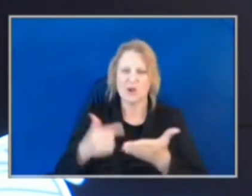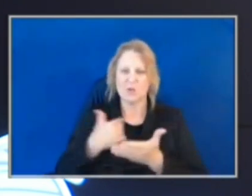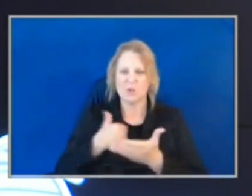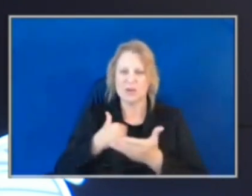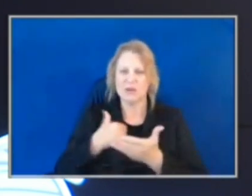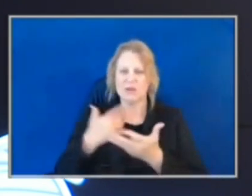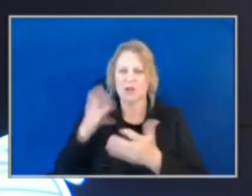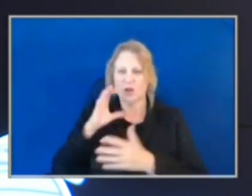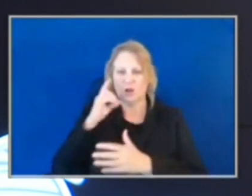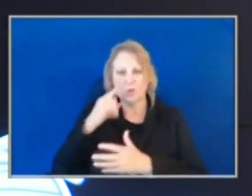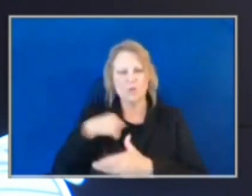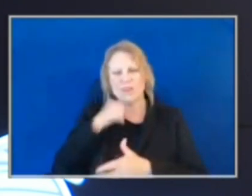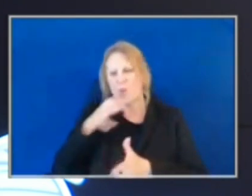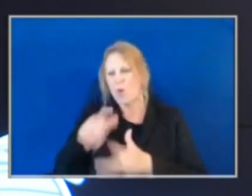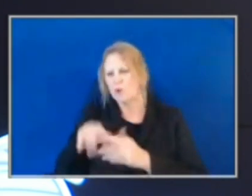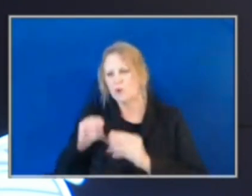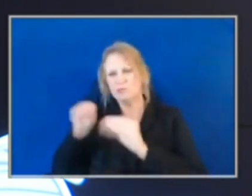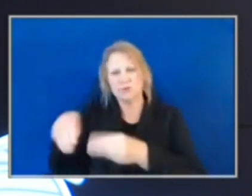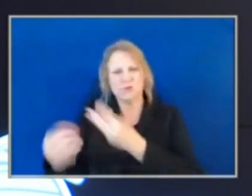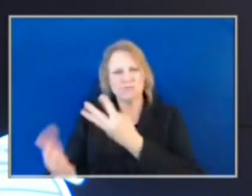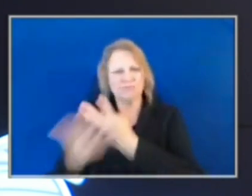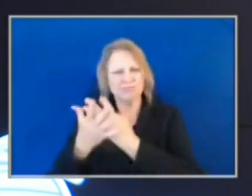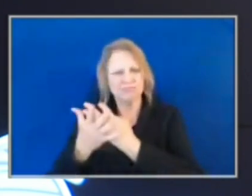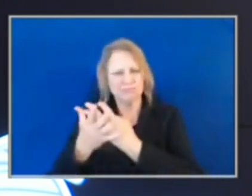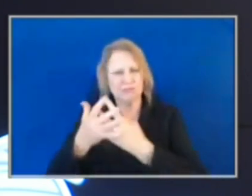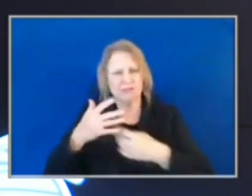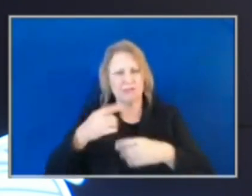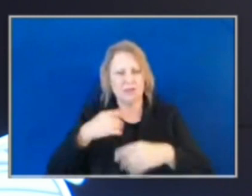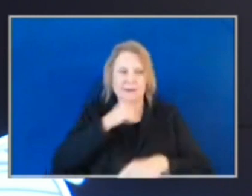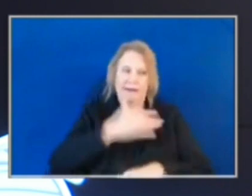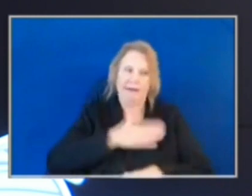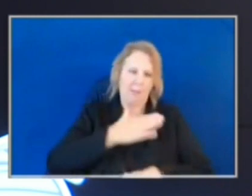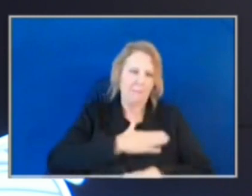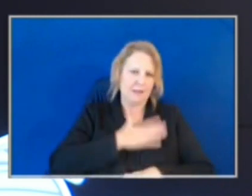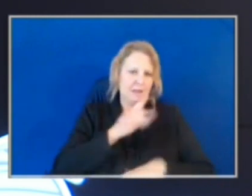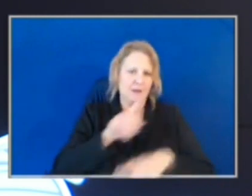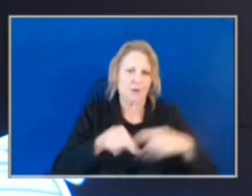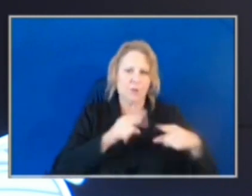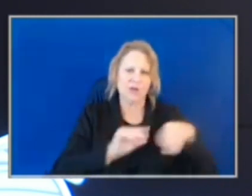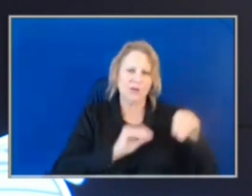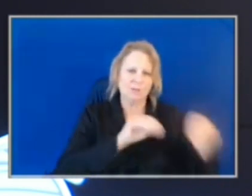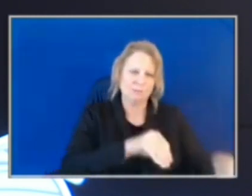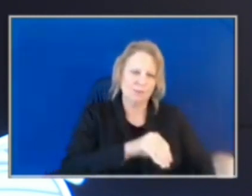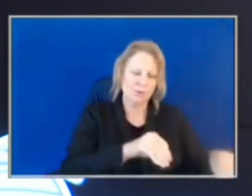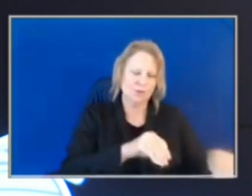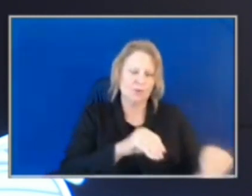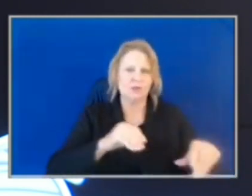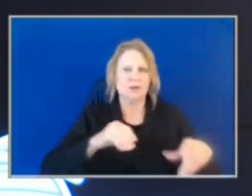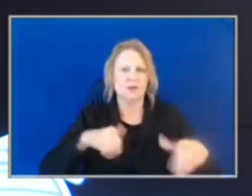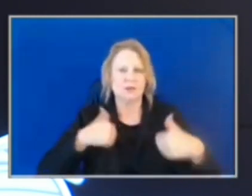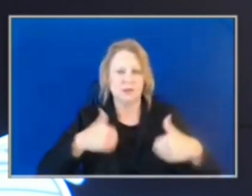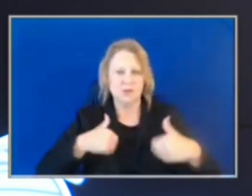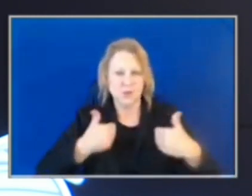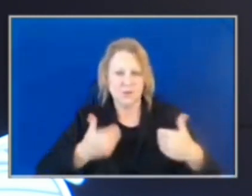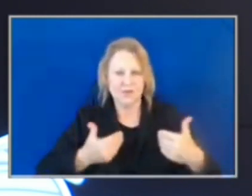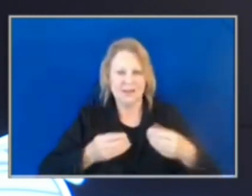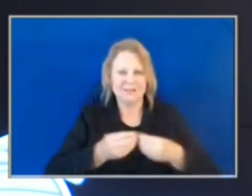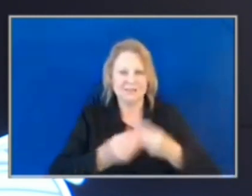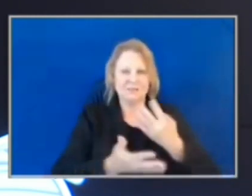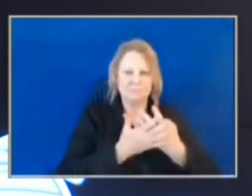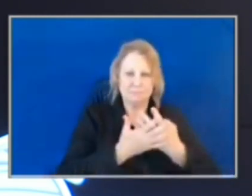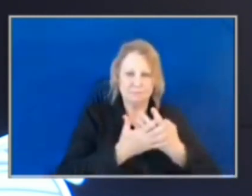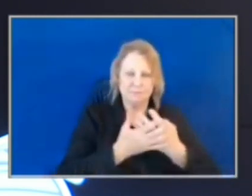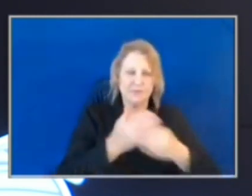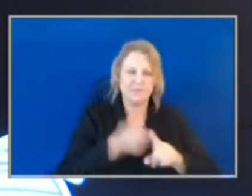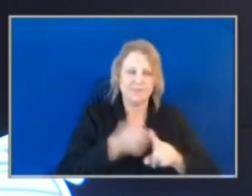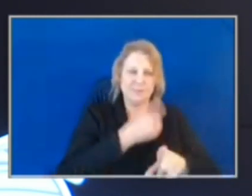to put them in the system. I'm not happy when we have to put a juvenile into custody. And that's when the law changed where they wouldn't get arrested from 16 to